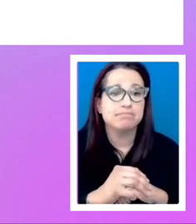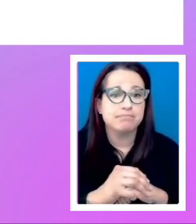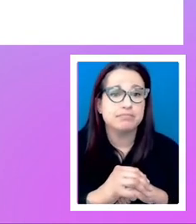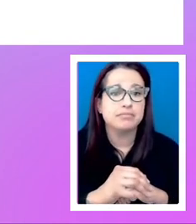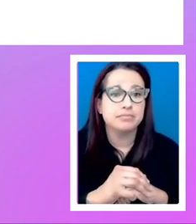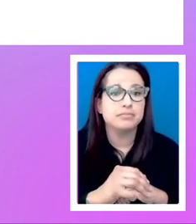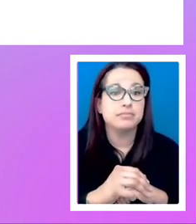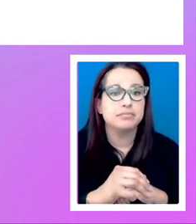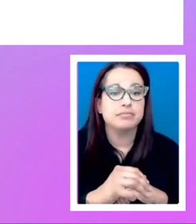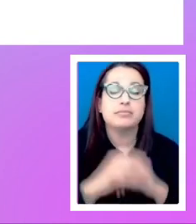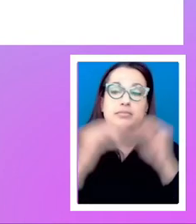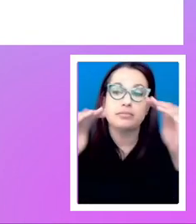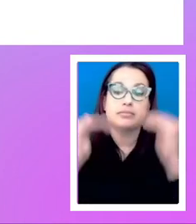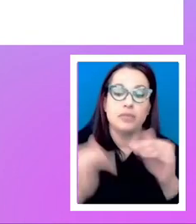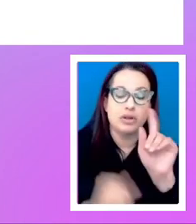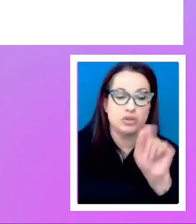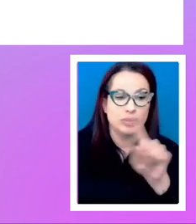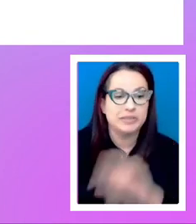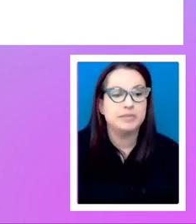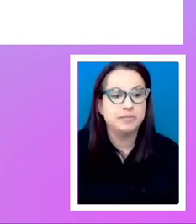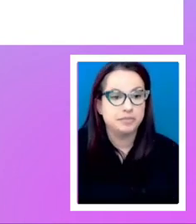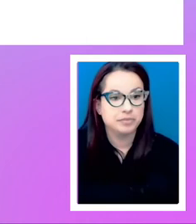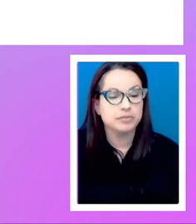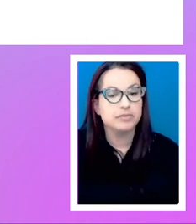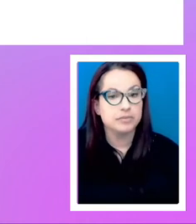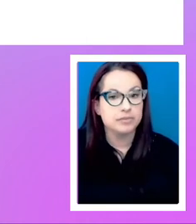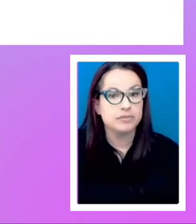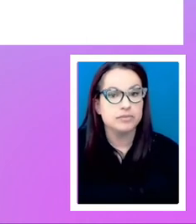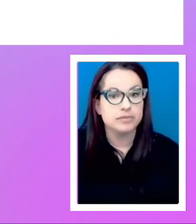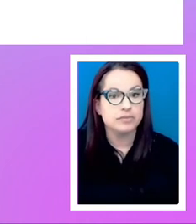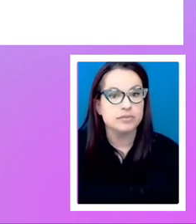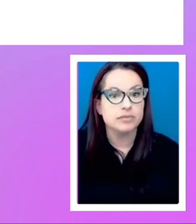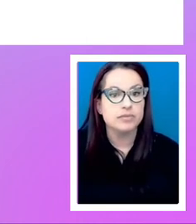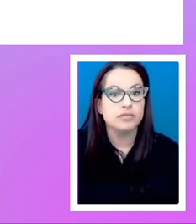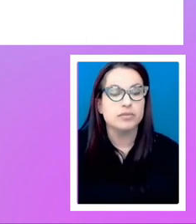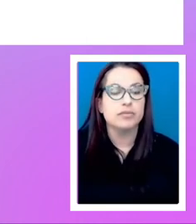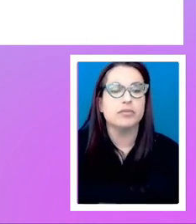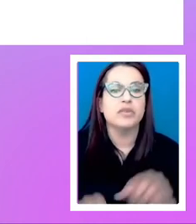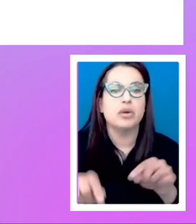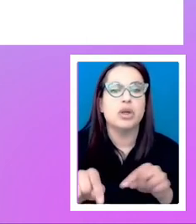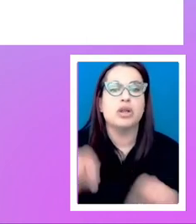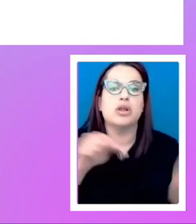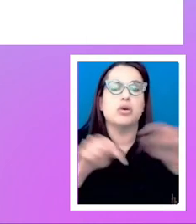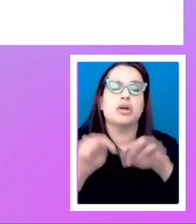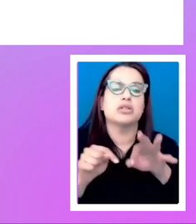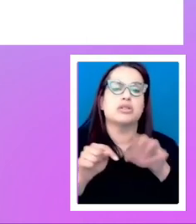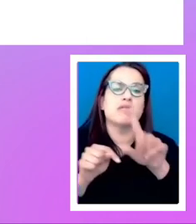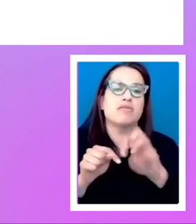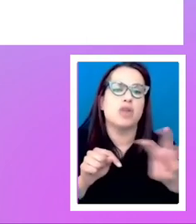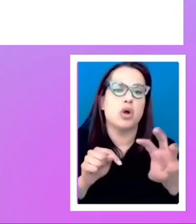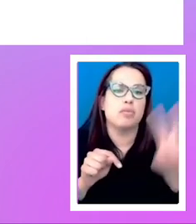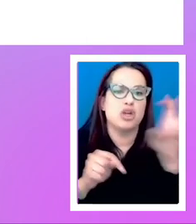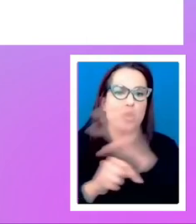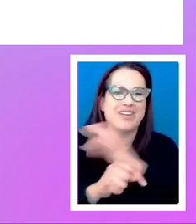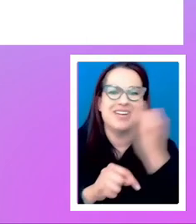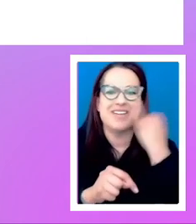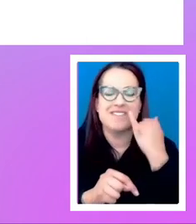All right. Next question here. Would the reverse flow be as weird in a right to left language?